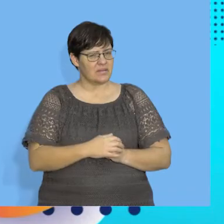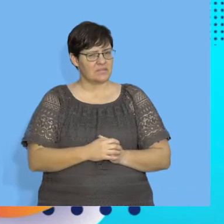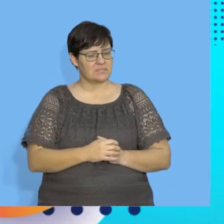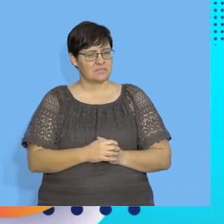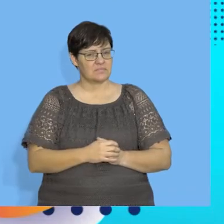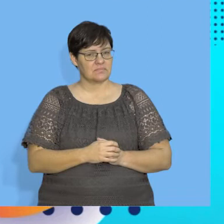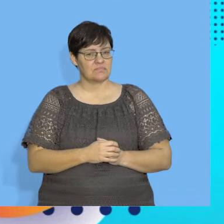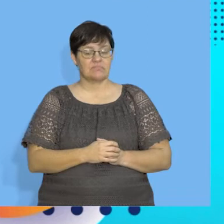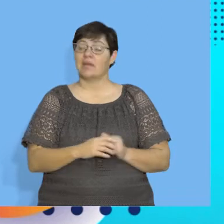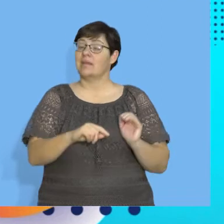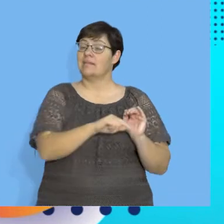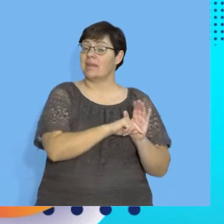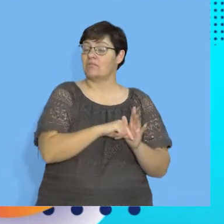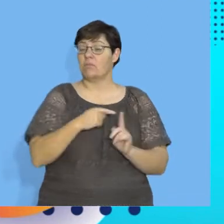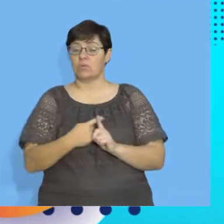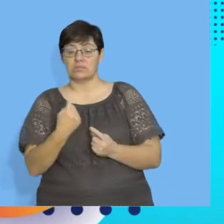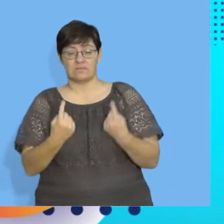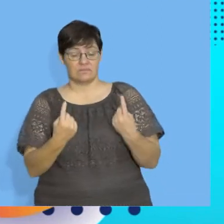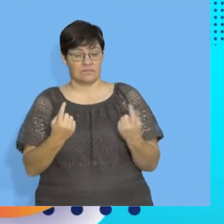Is this a negative or a positive?